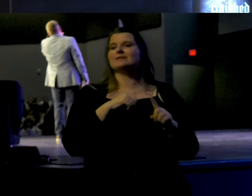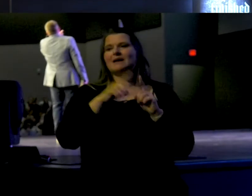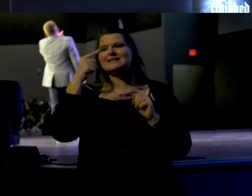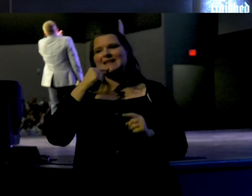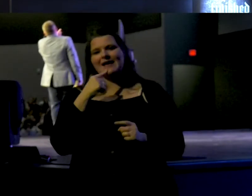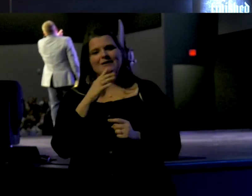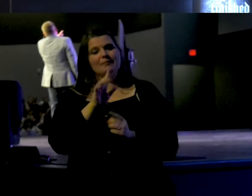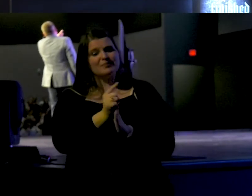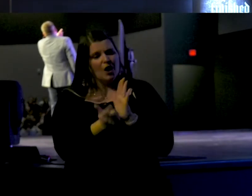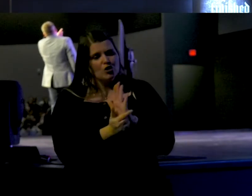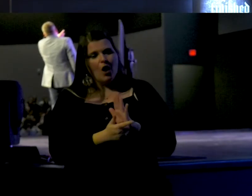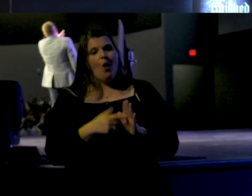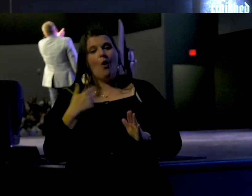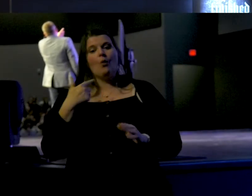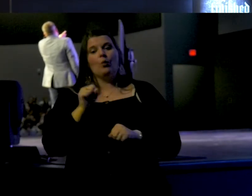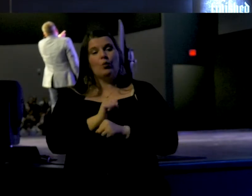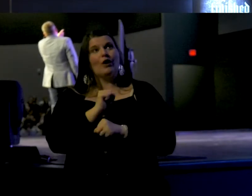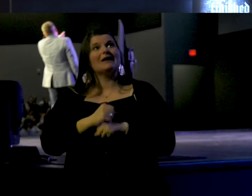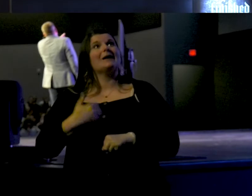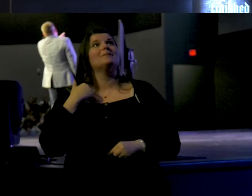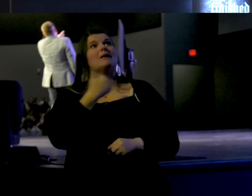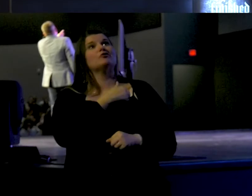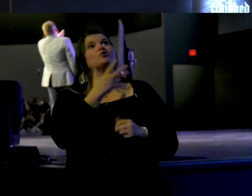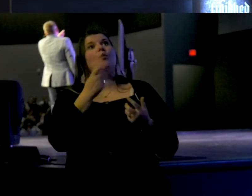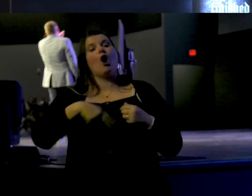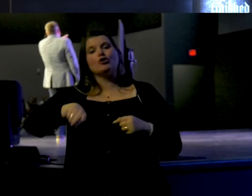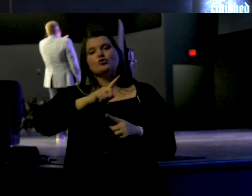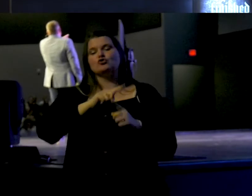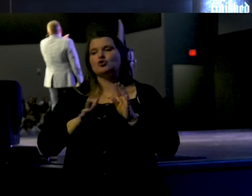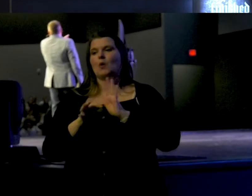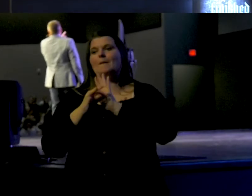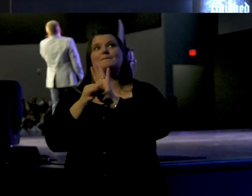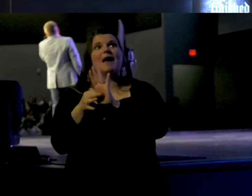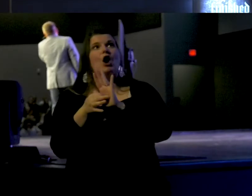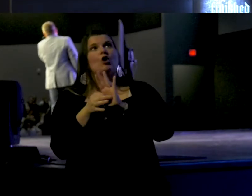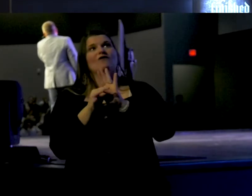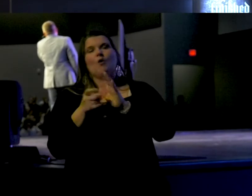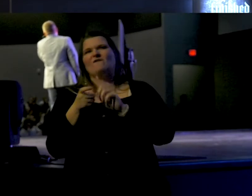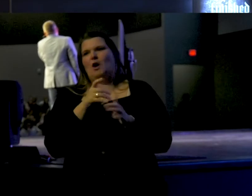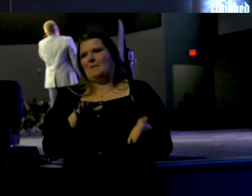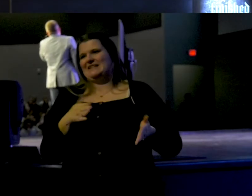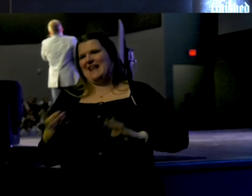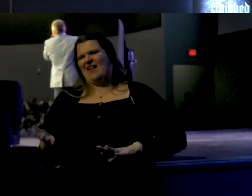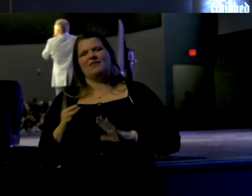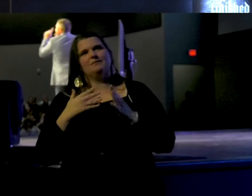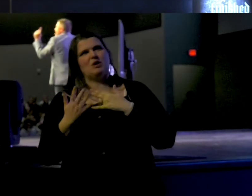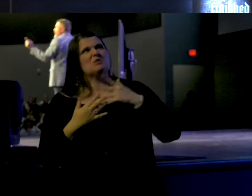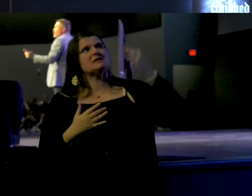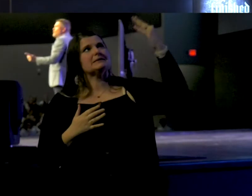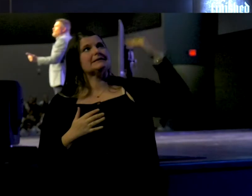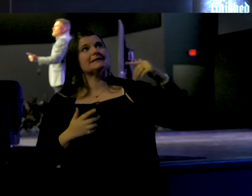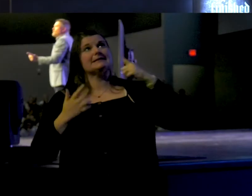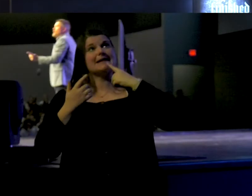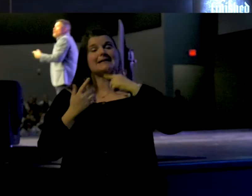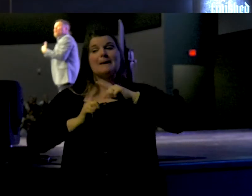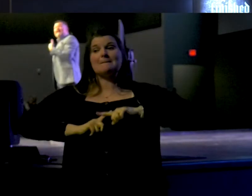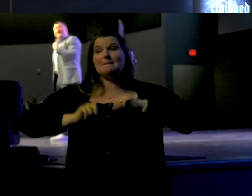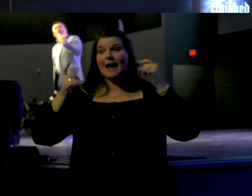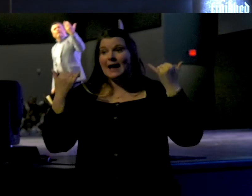arise by the law, we're at work in our members to bear fruit for death. But then watch how it ends. But now,